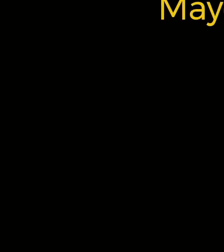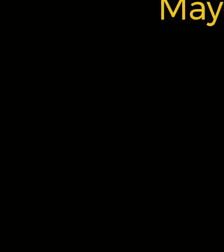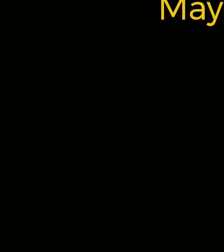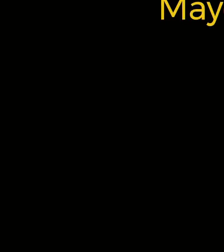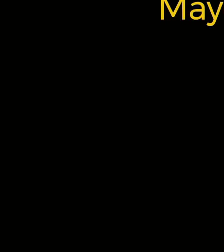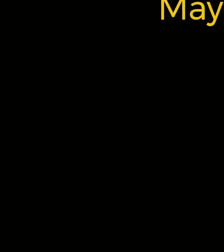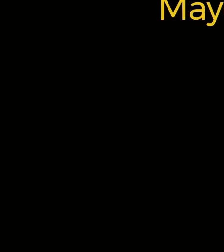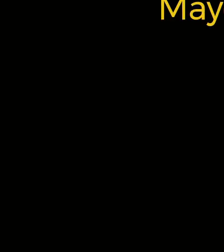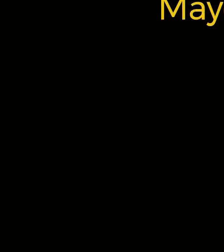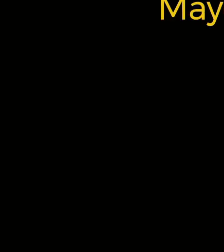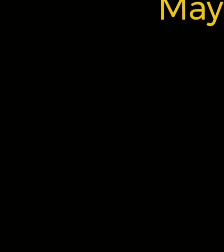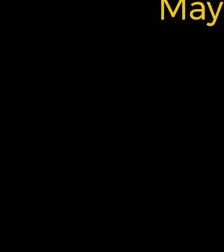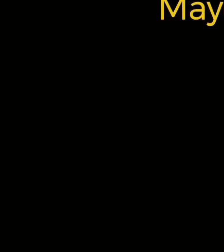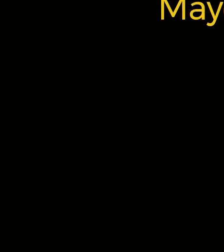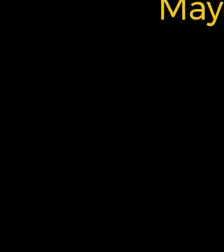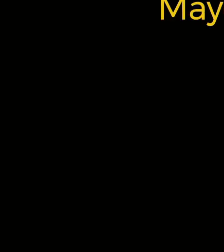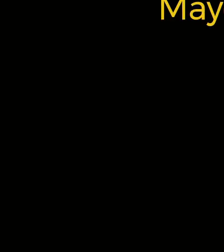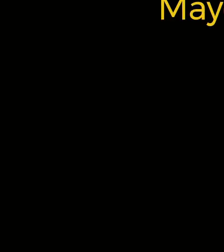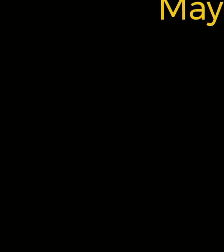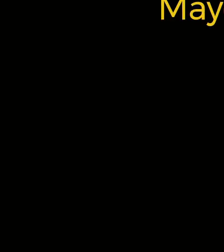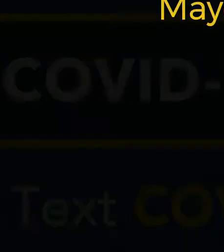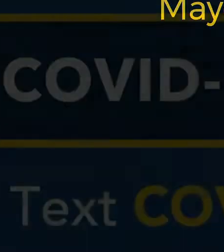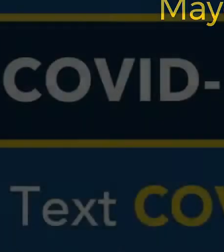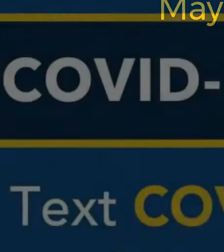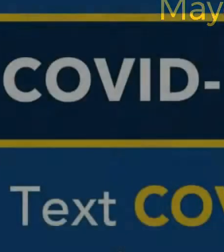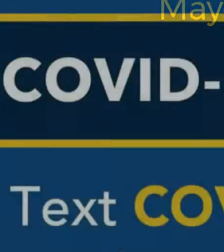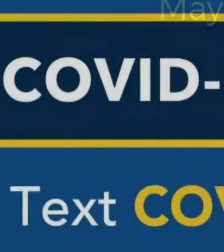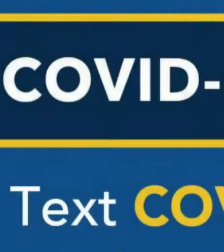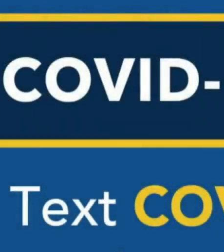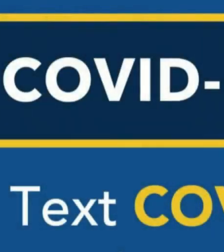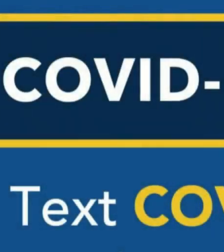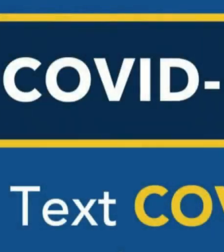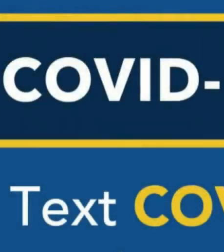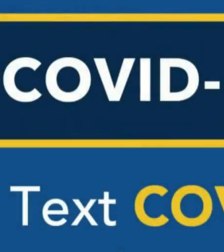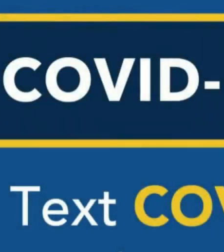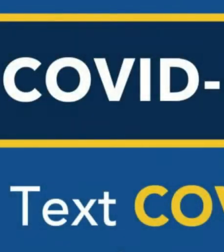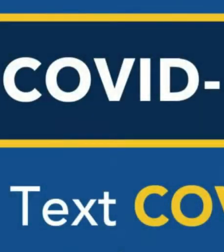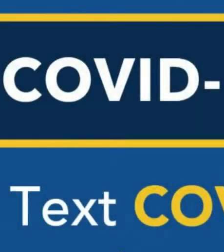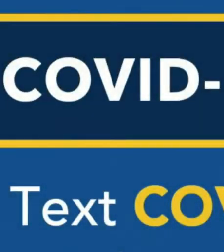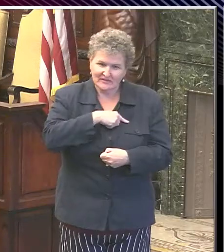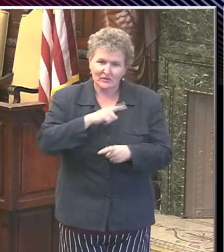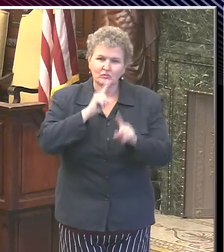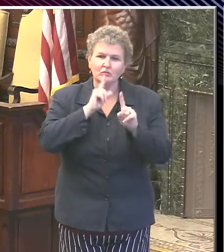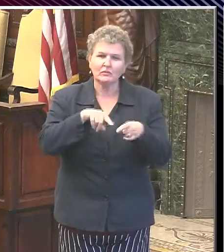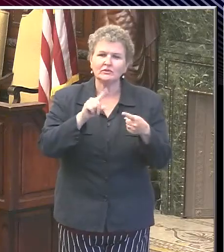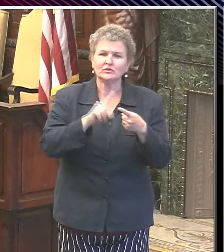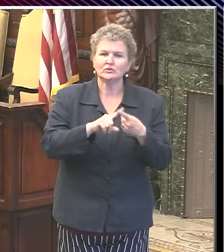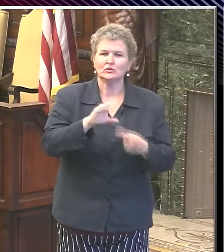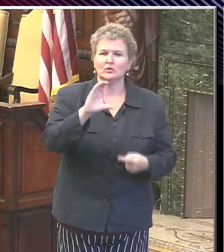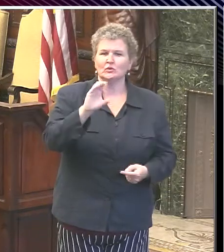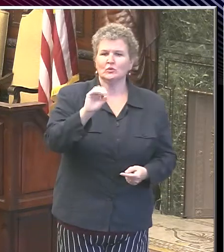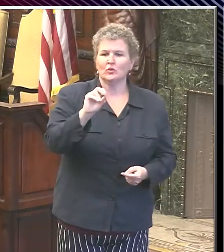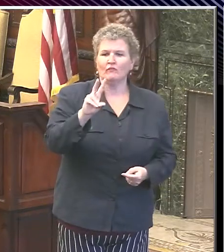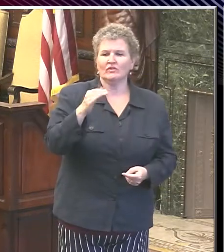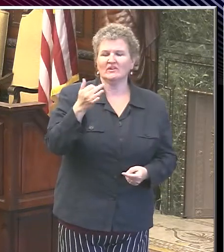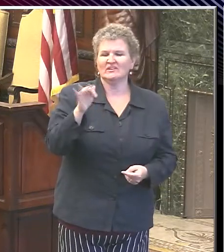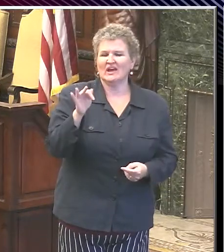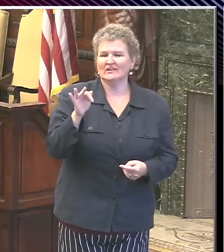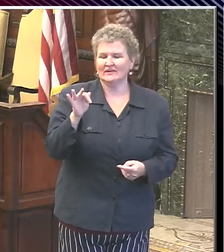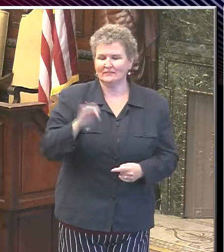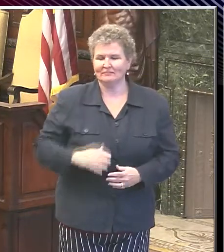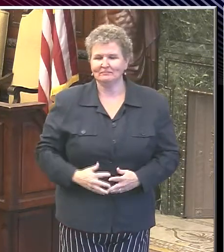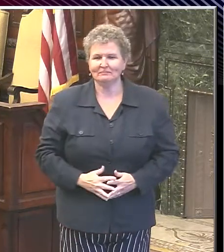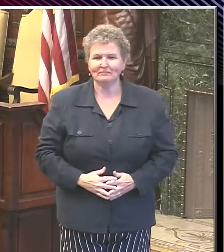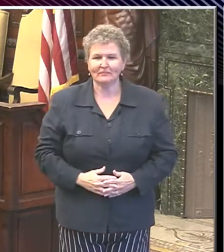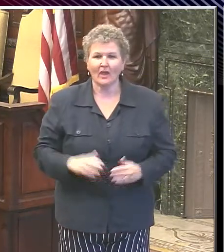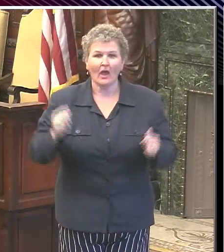Good afternoon and thank you for joining our briefing on the City of Philadelphia's response to COVID-19. Today, all of our speakers